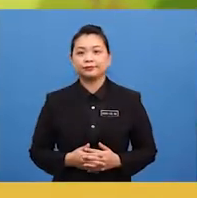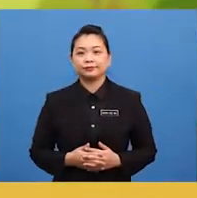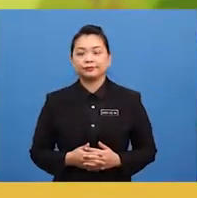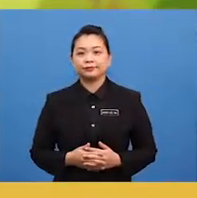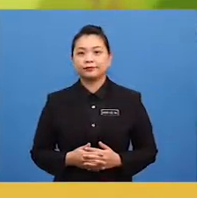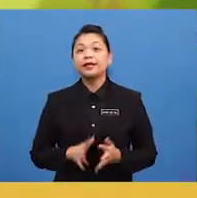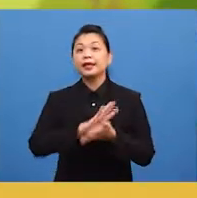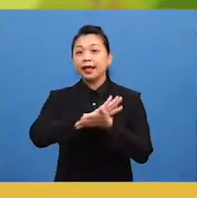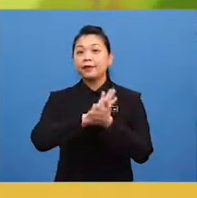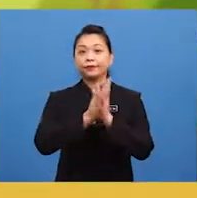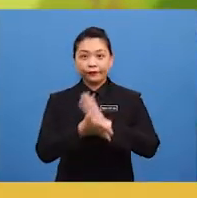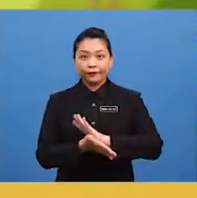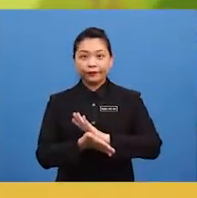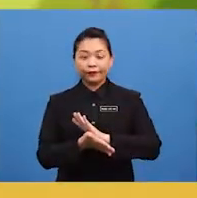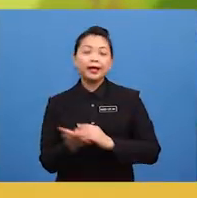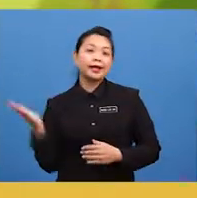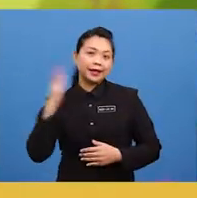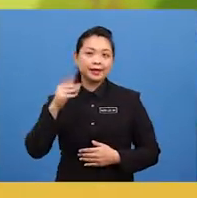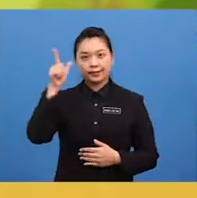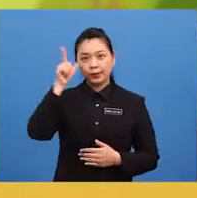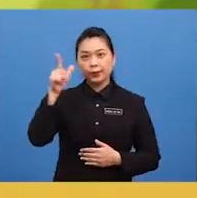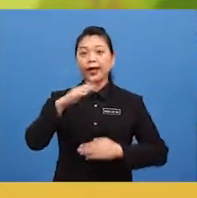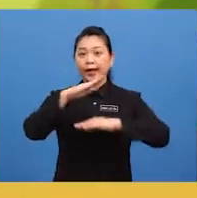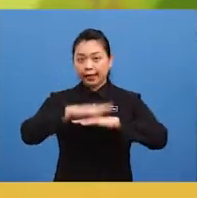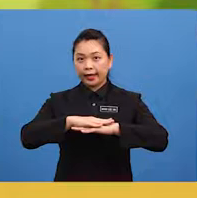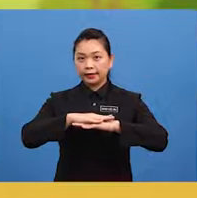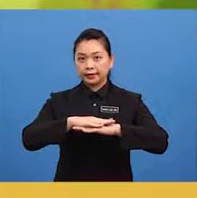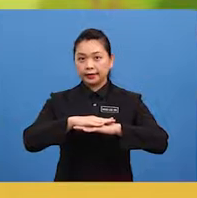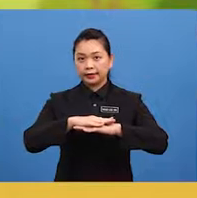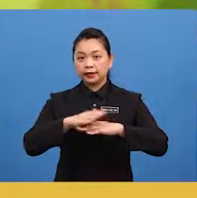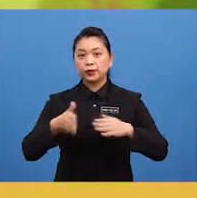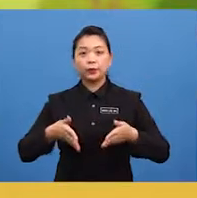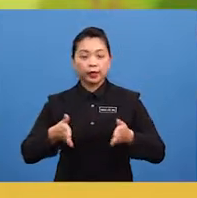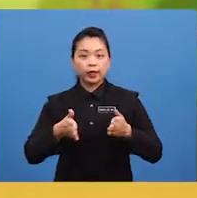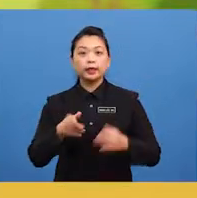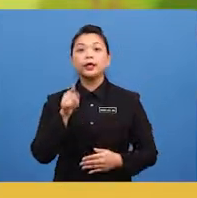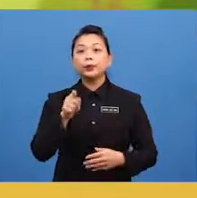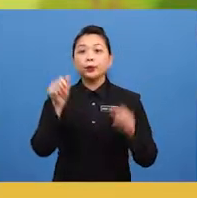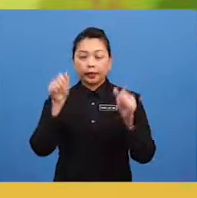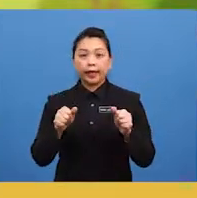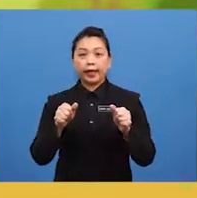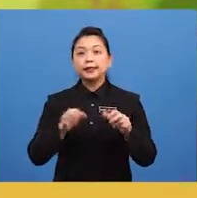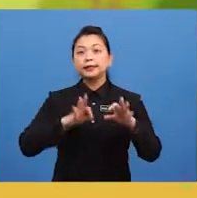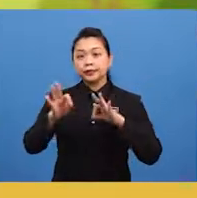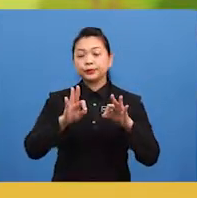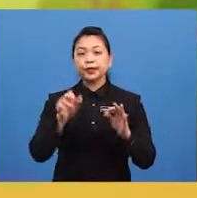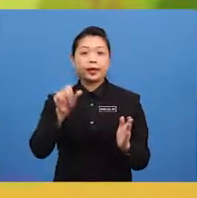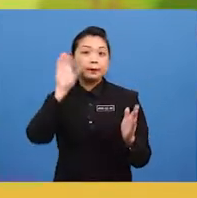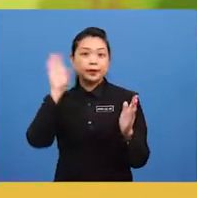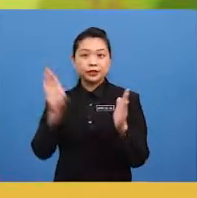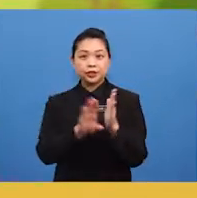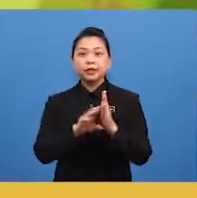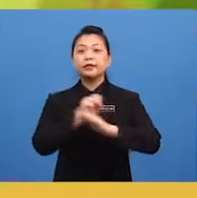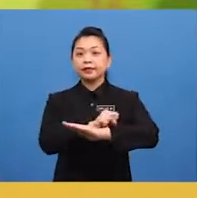Therefore, let's look at the ways on how you can describe a picture effectively